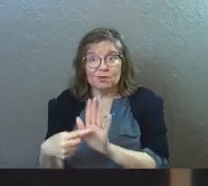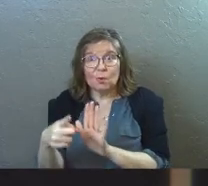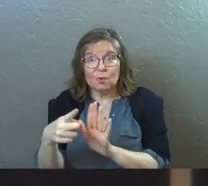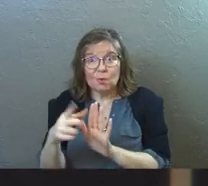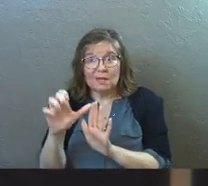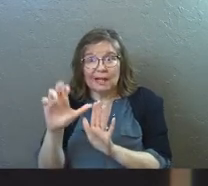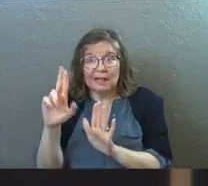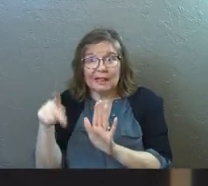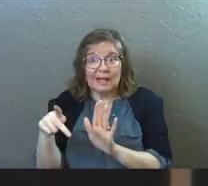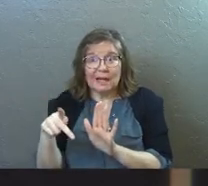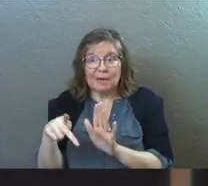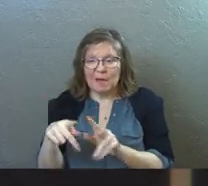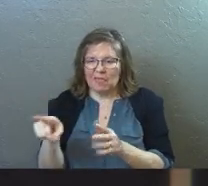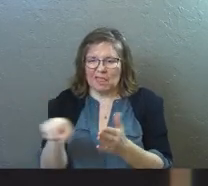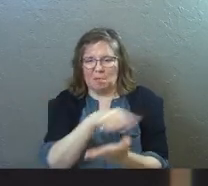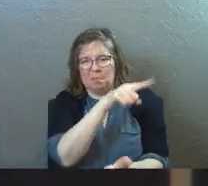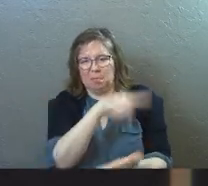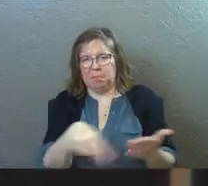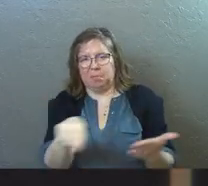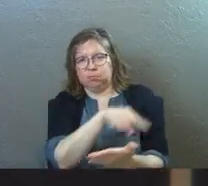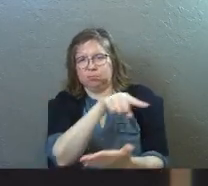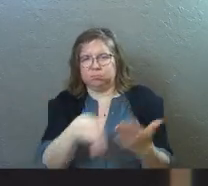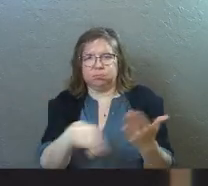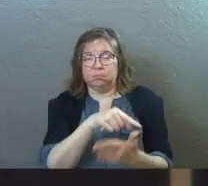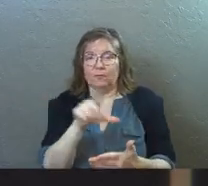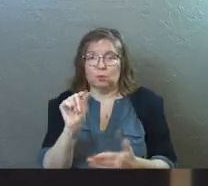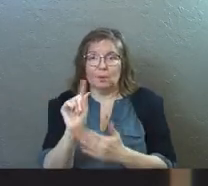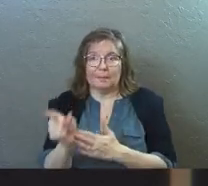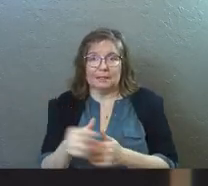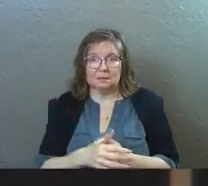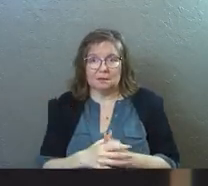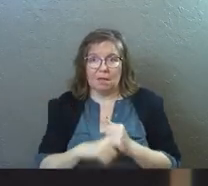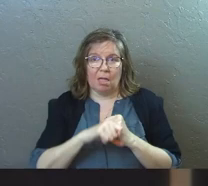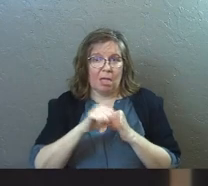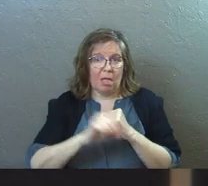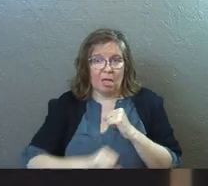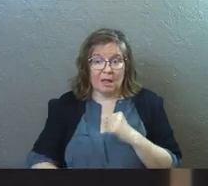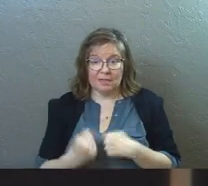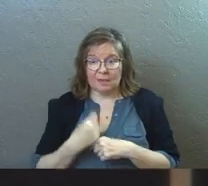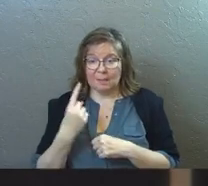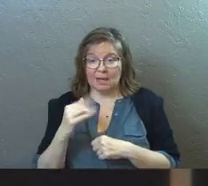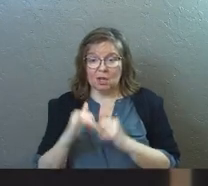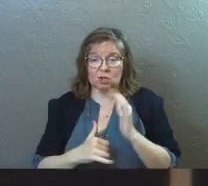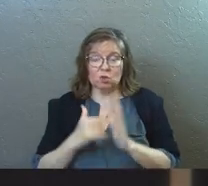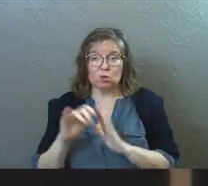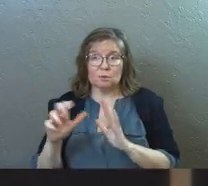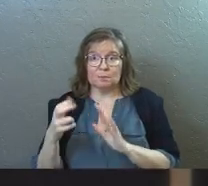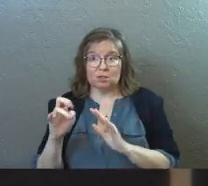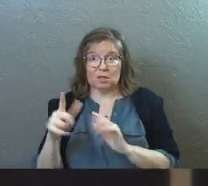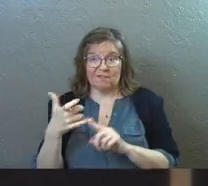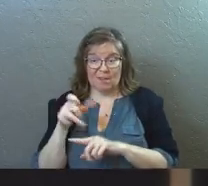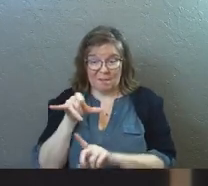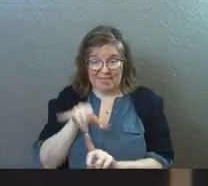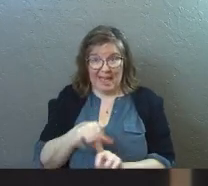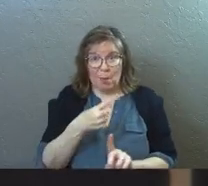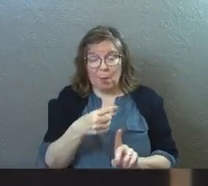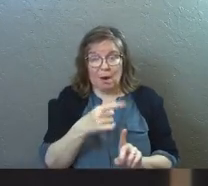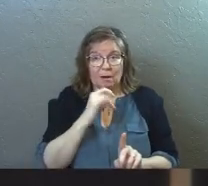and they'll tear them apart for 20 minutes. And they make an entire YouTube channel out of it.